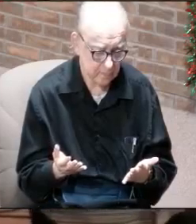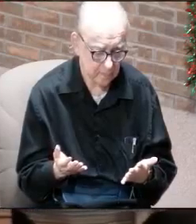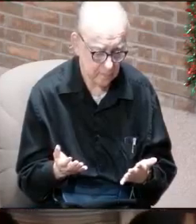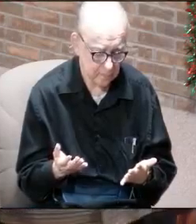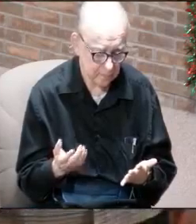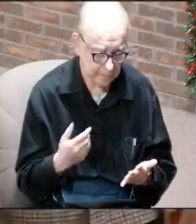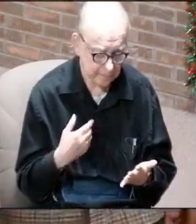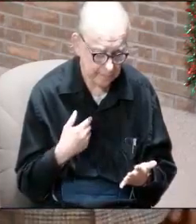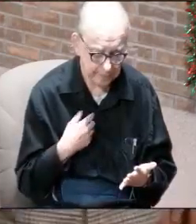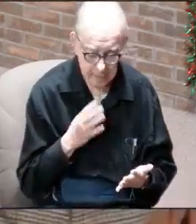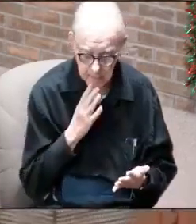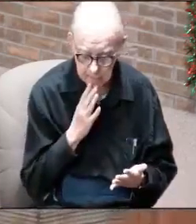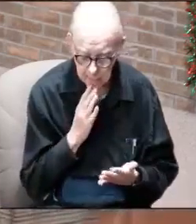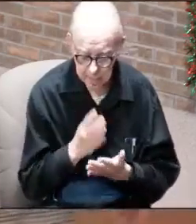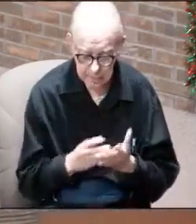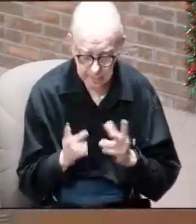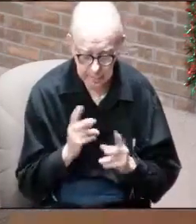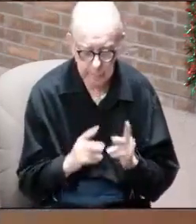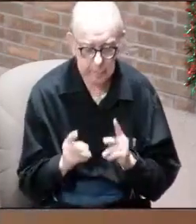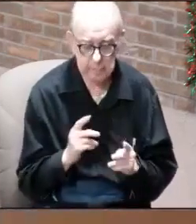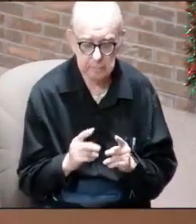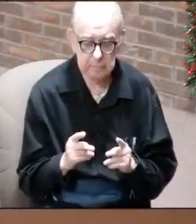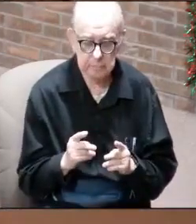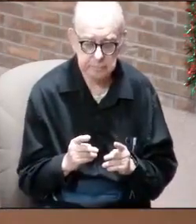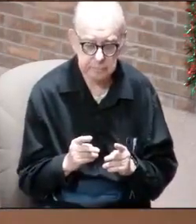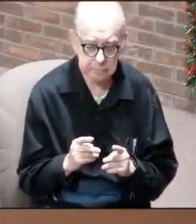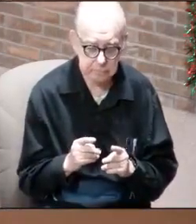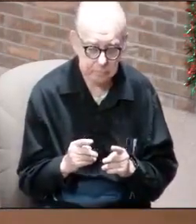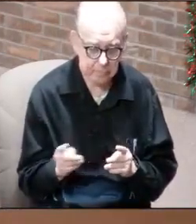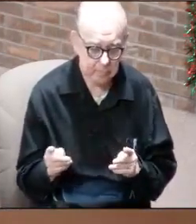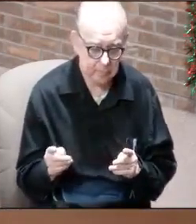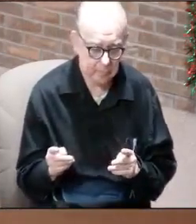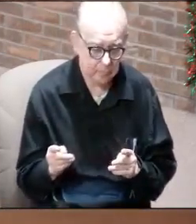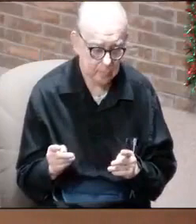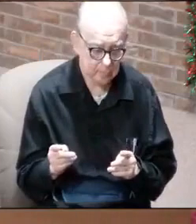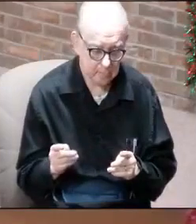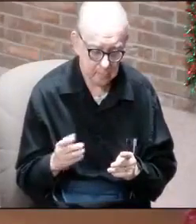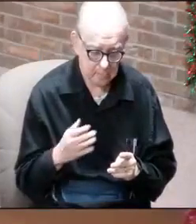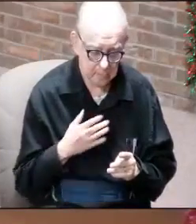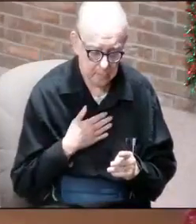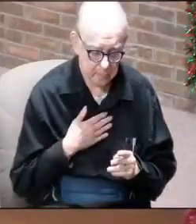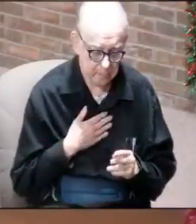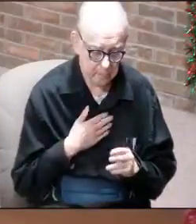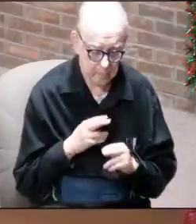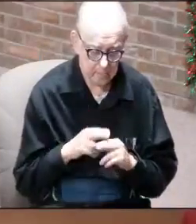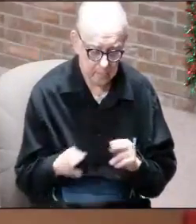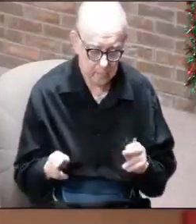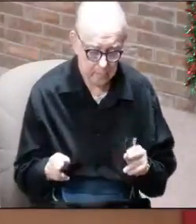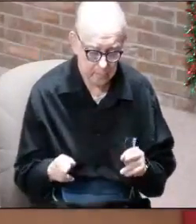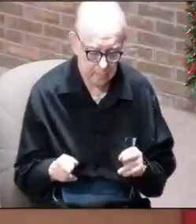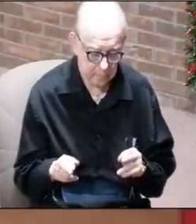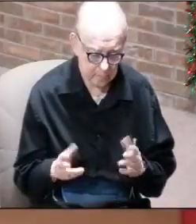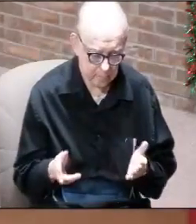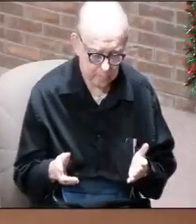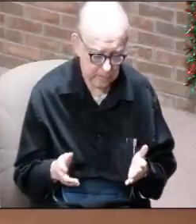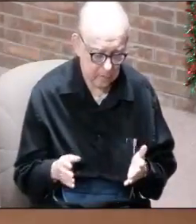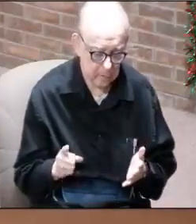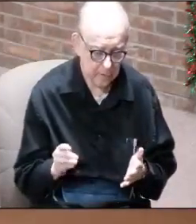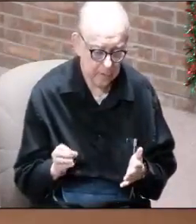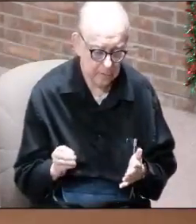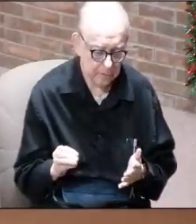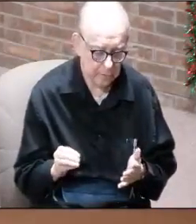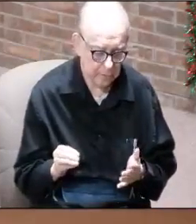I was talking with some people and these are my views. I'm not one of these doomday prophets.